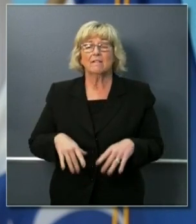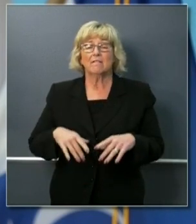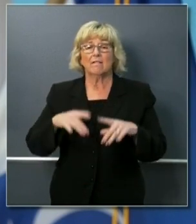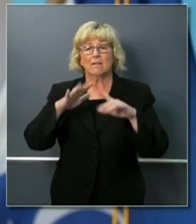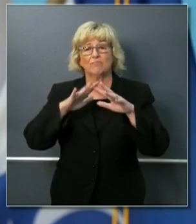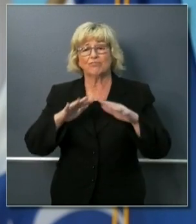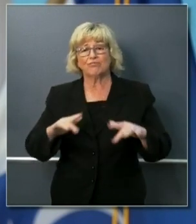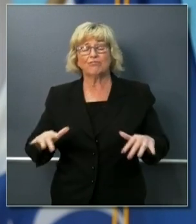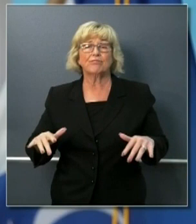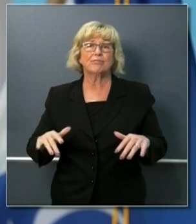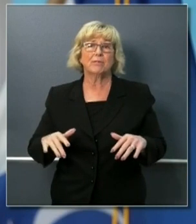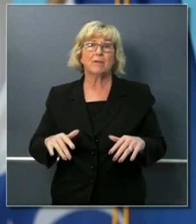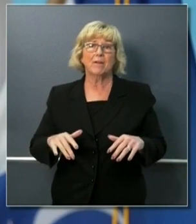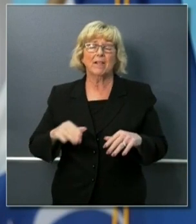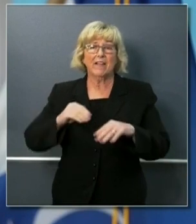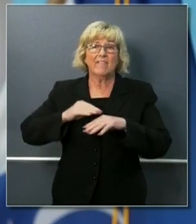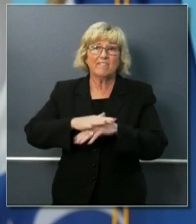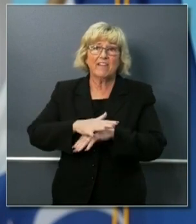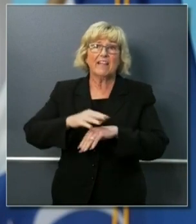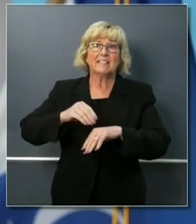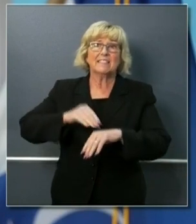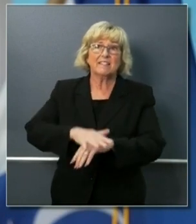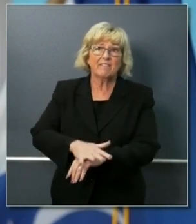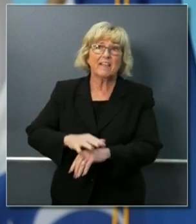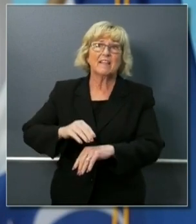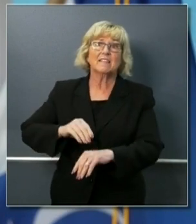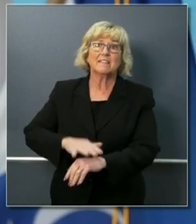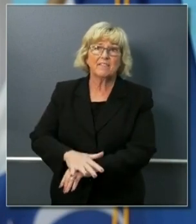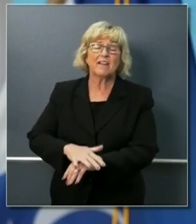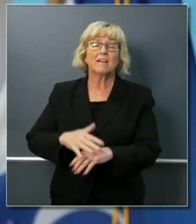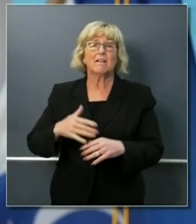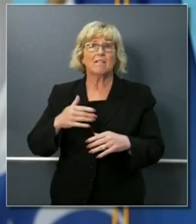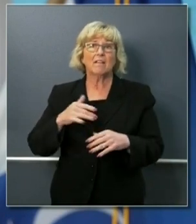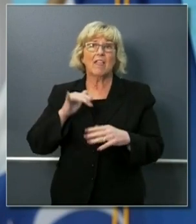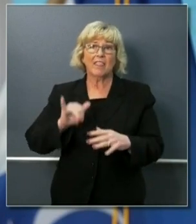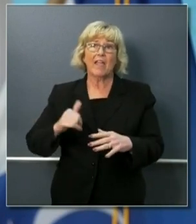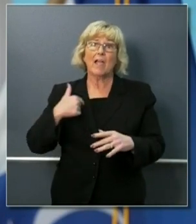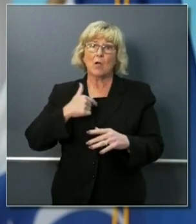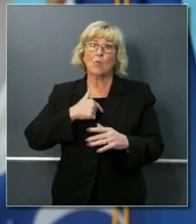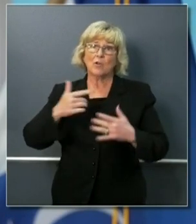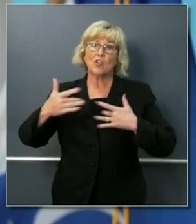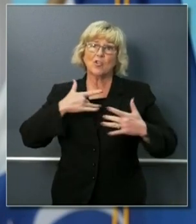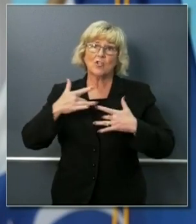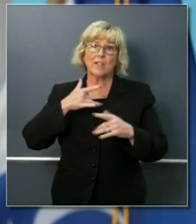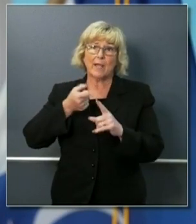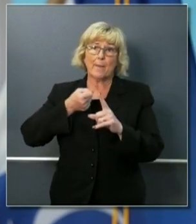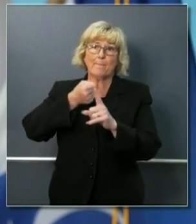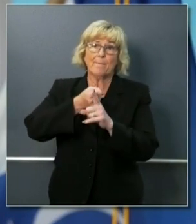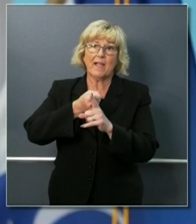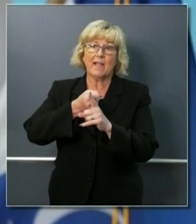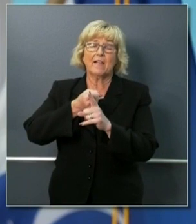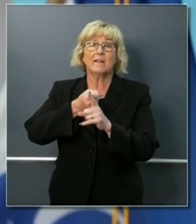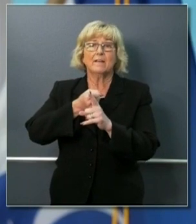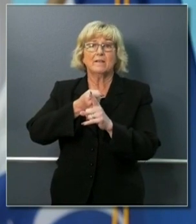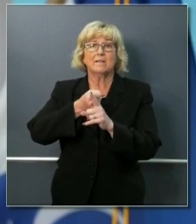the like and so the secondary health impacts are a big part of what we're also looking to